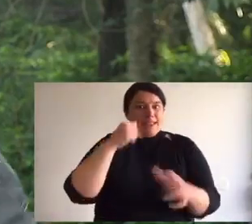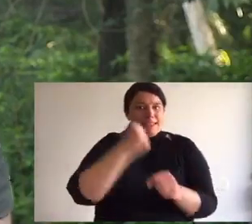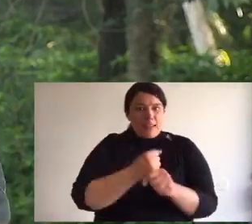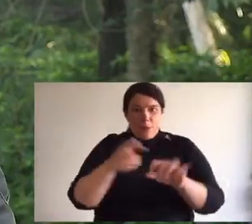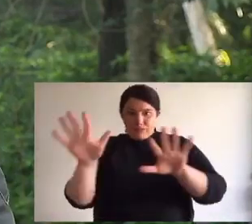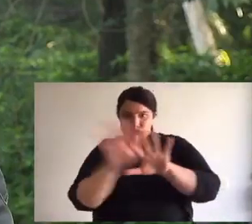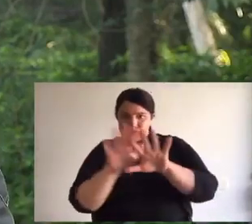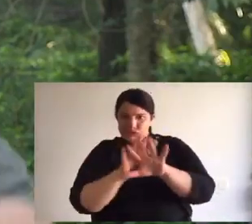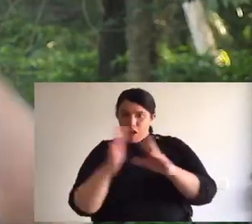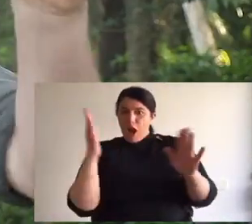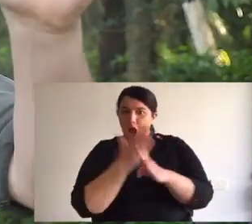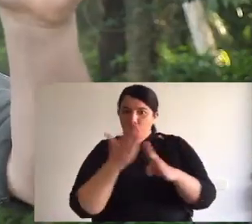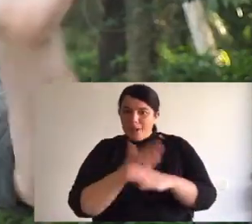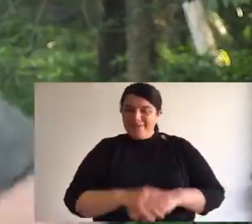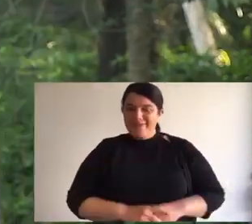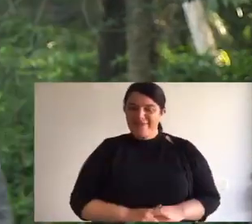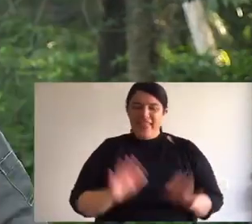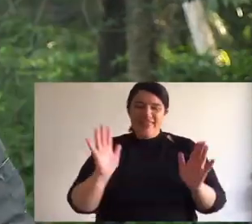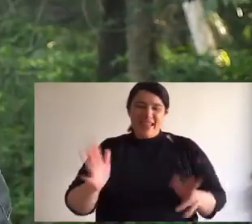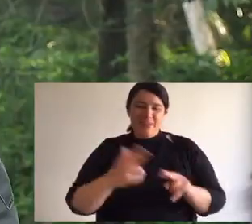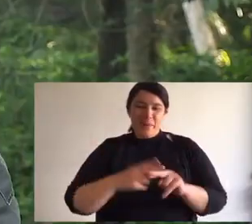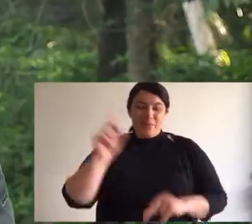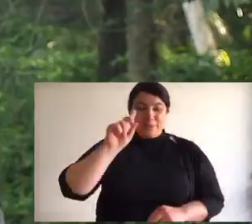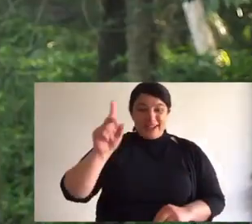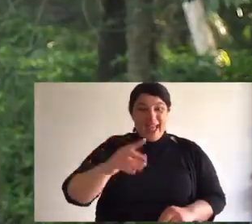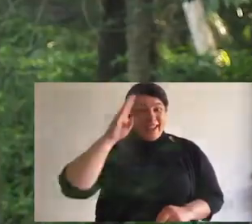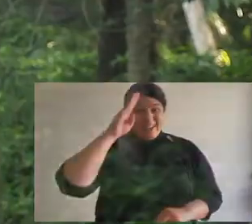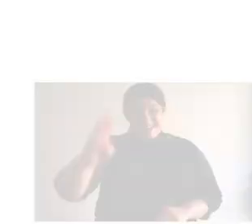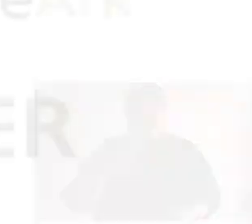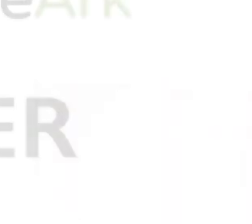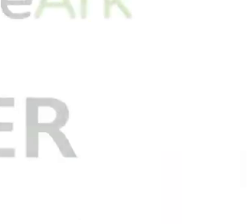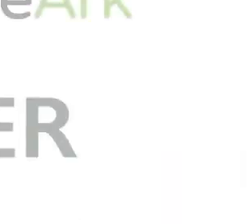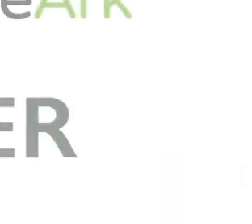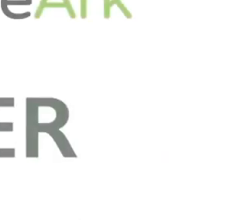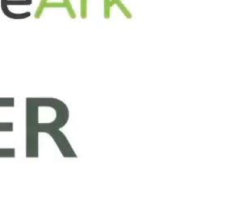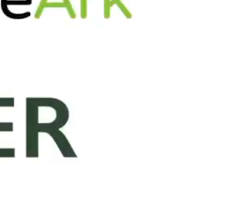camouflage. See you later. Over and out for today. Thanks for joining.